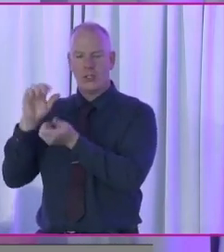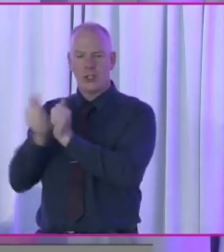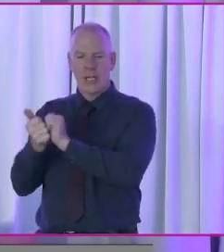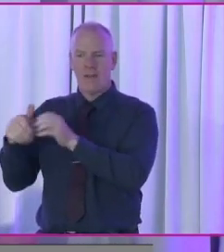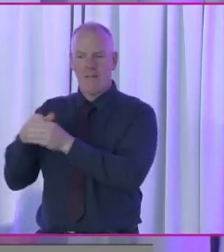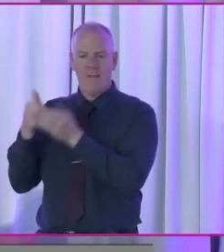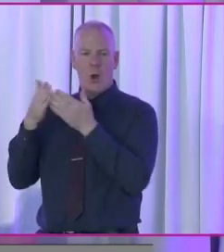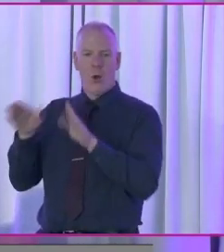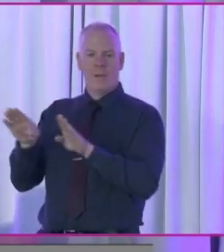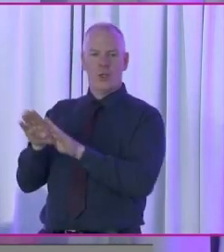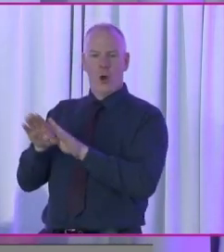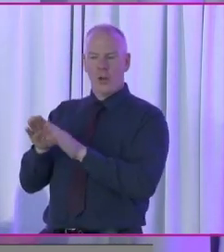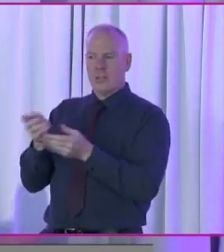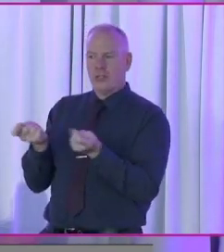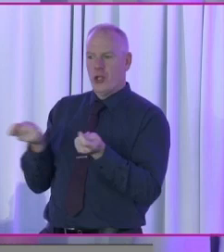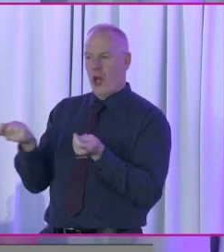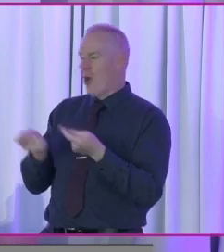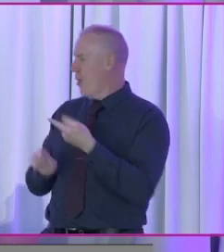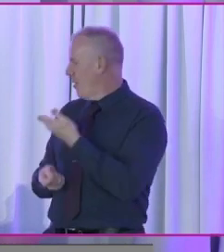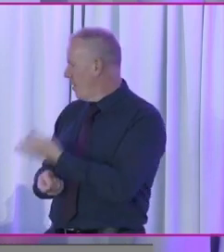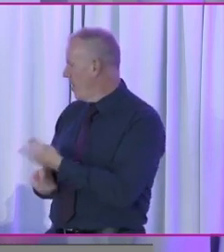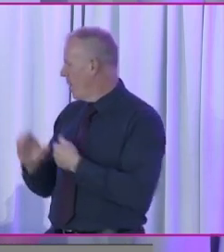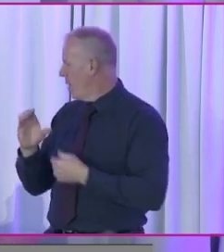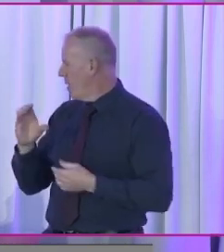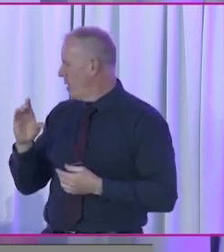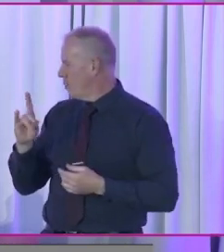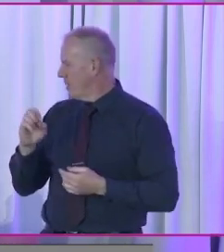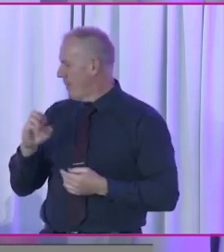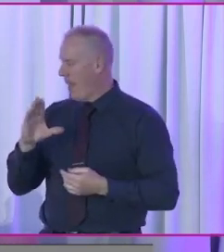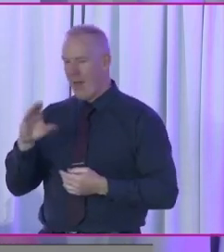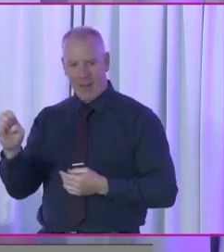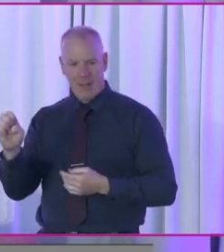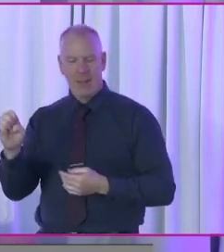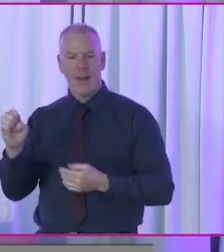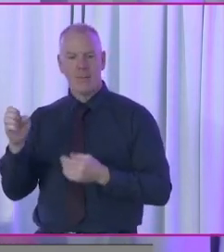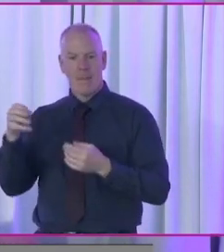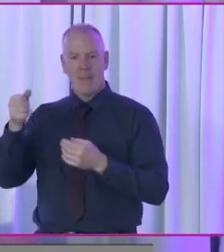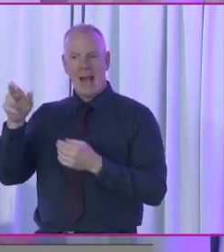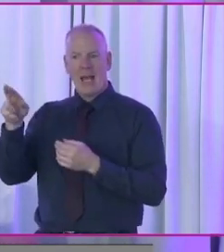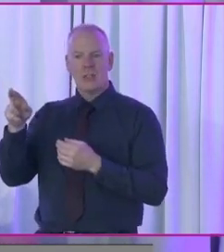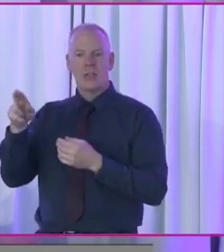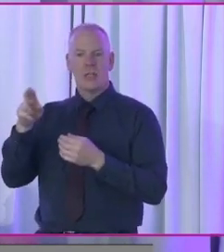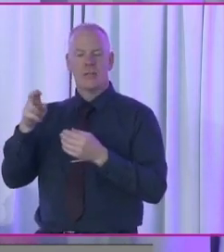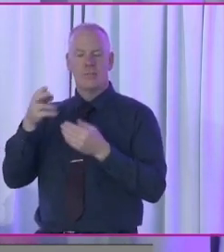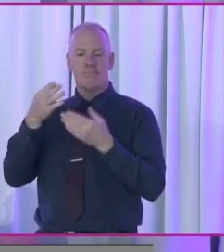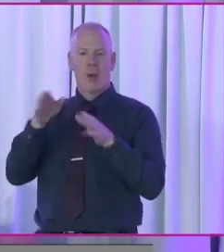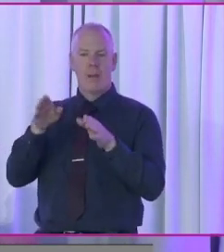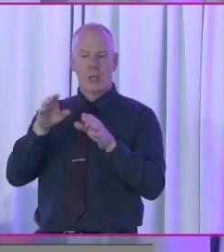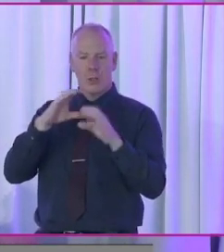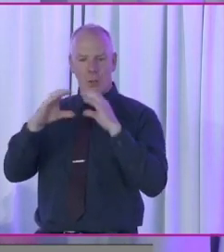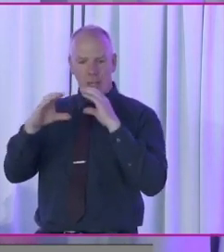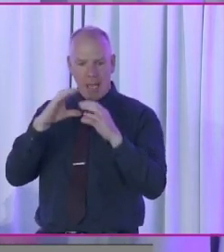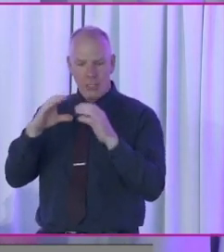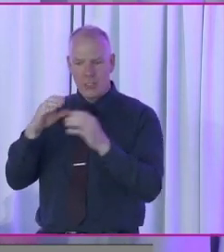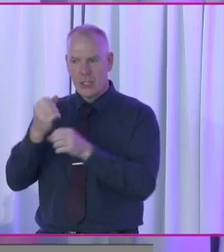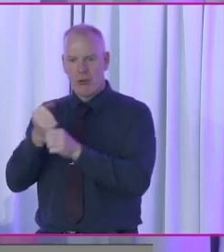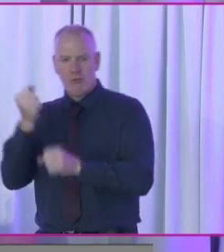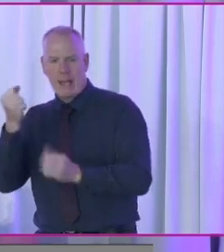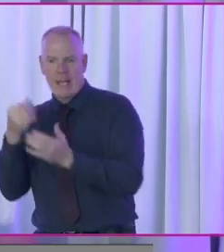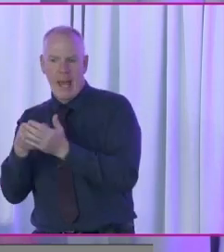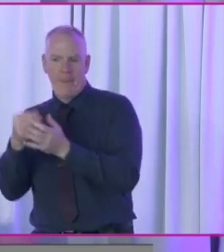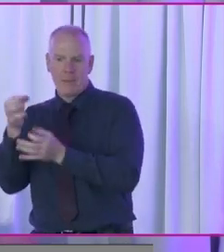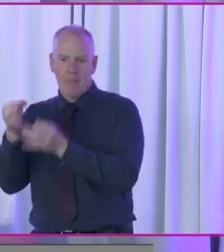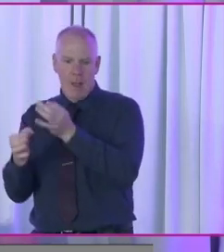going to chair this session for us. Christabel has a master's in political and public communications, a degree in economics, politics, and law,